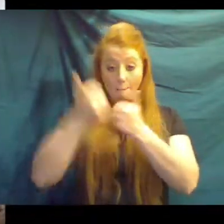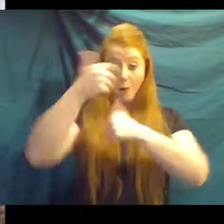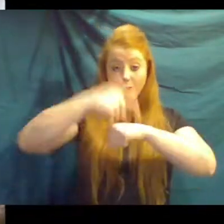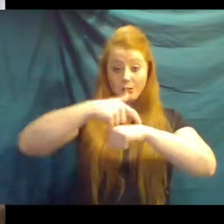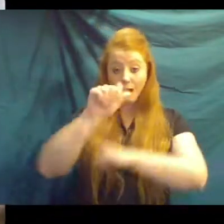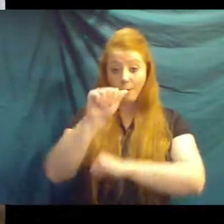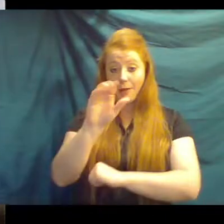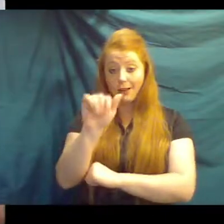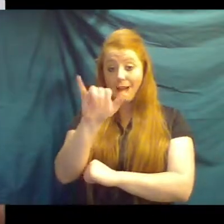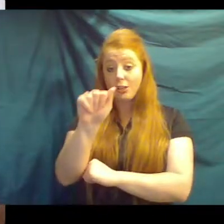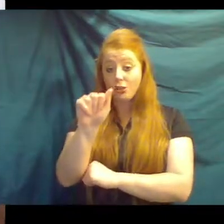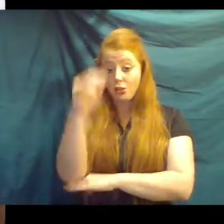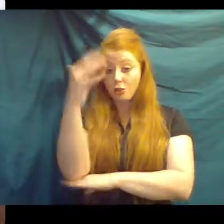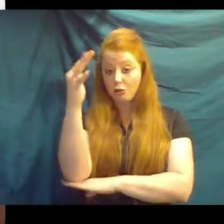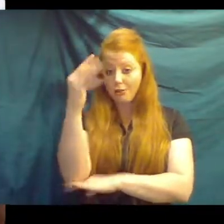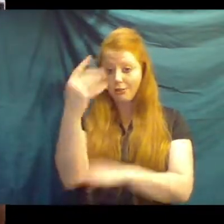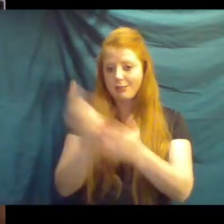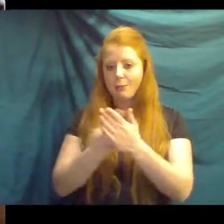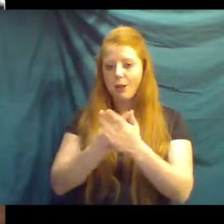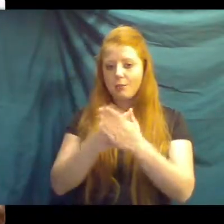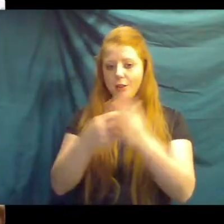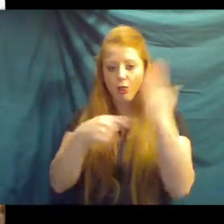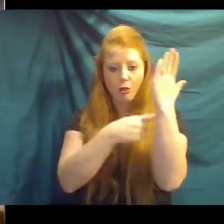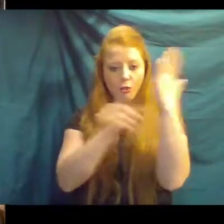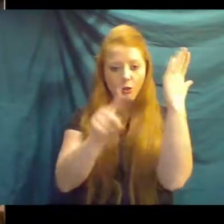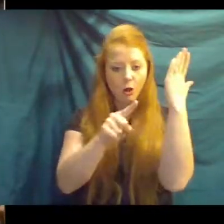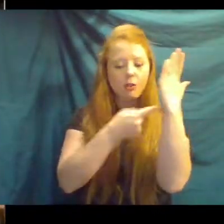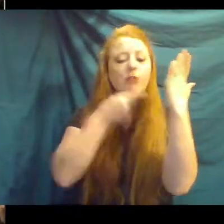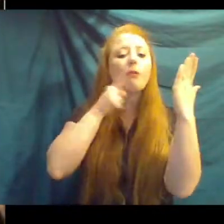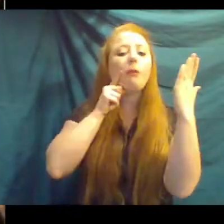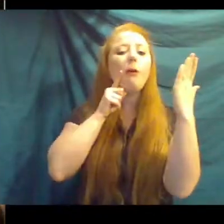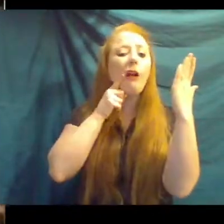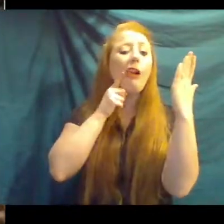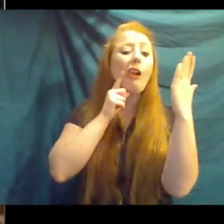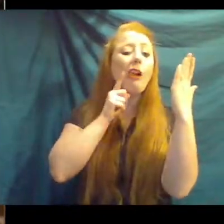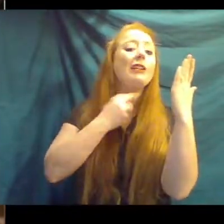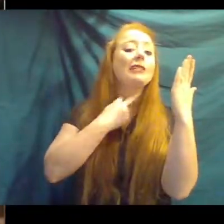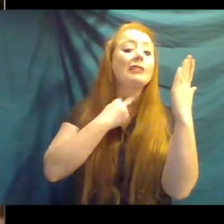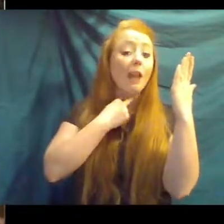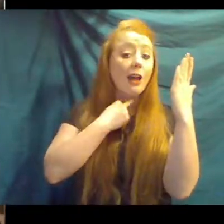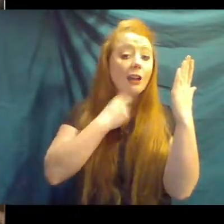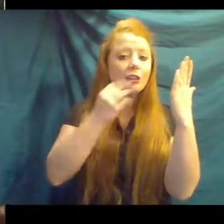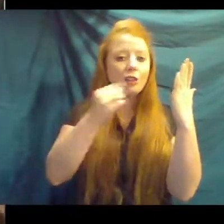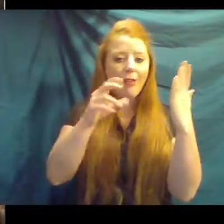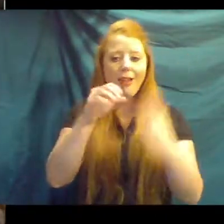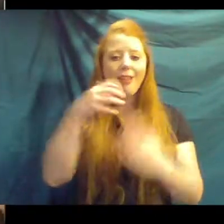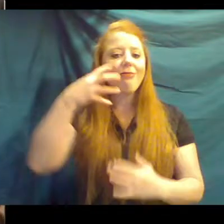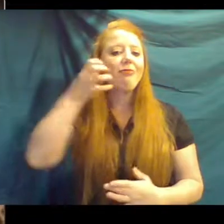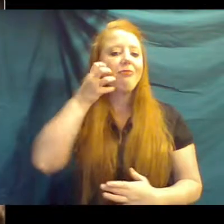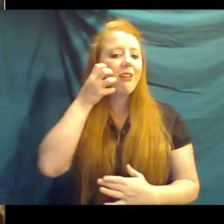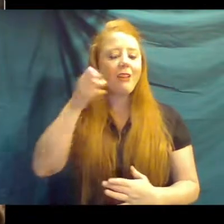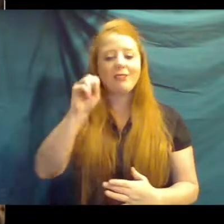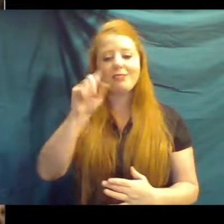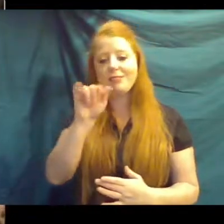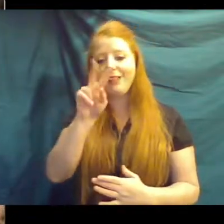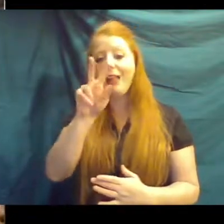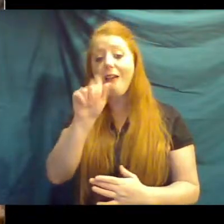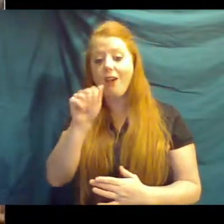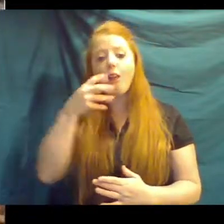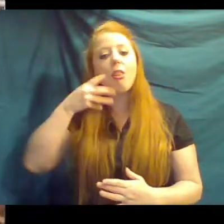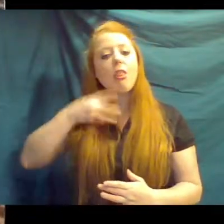they'll swallow those thorns or get them in their mouth, and that really thick saliva helps keep their mouths protected and their throat protected as well.